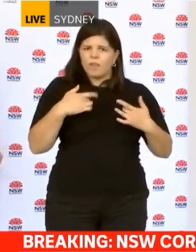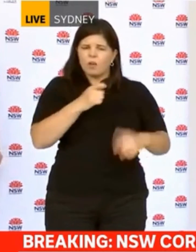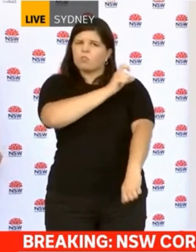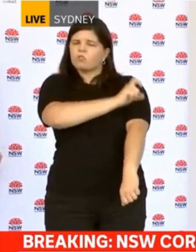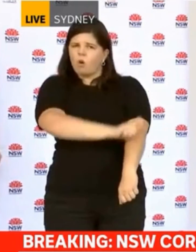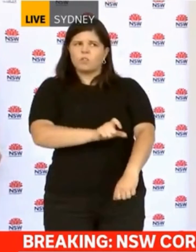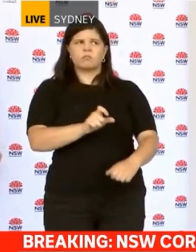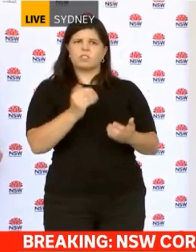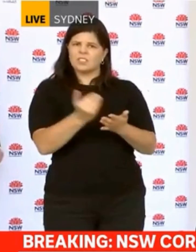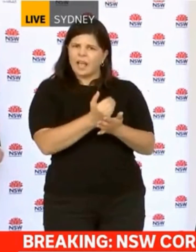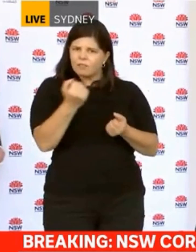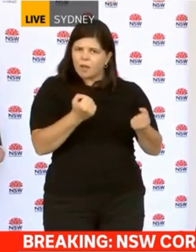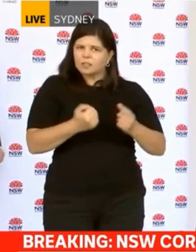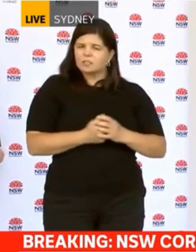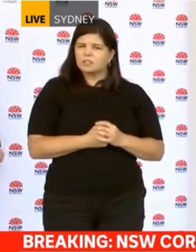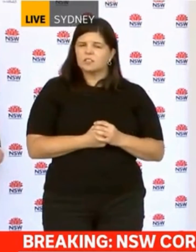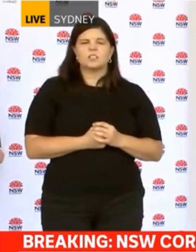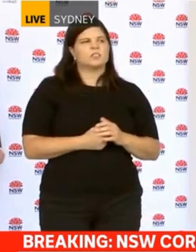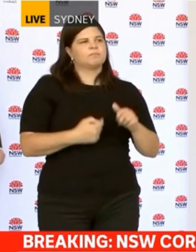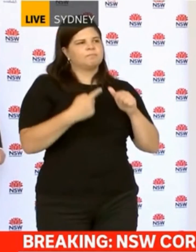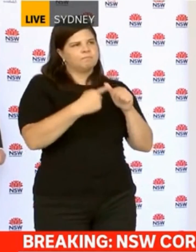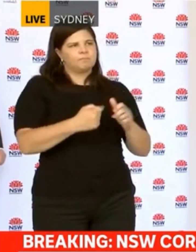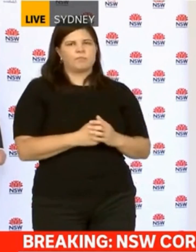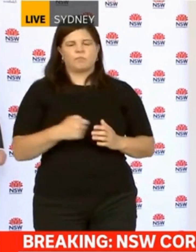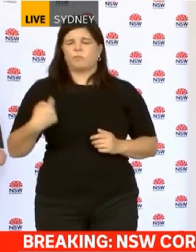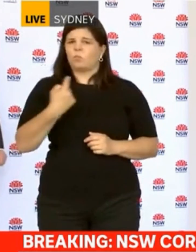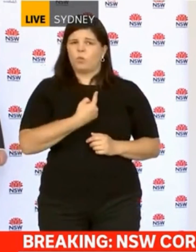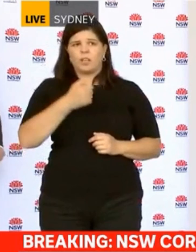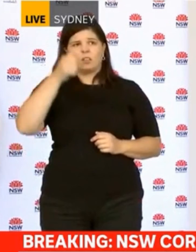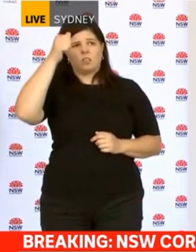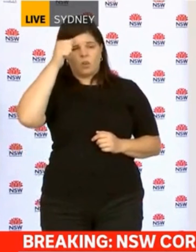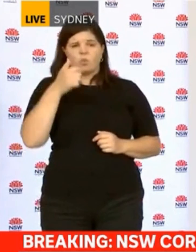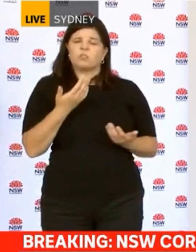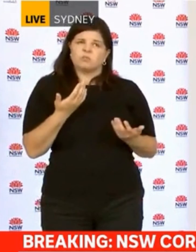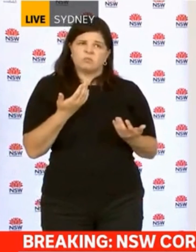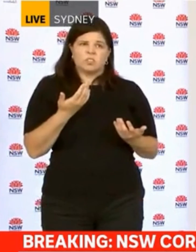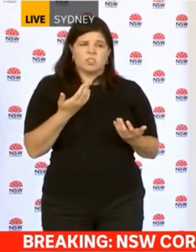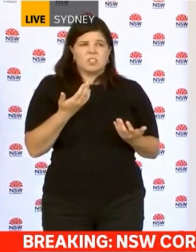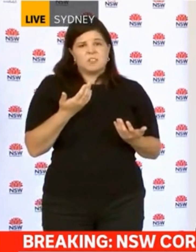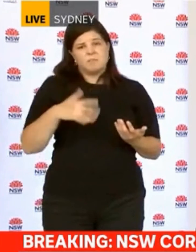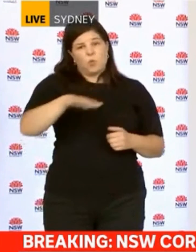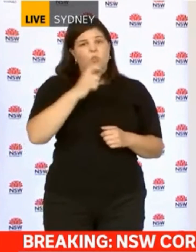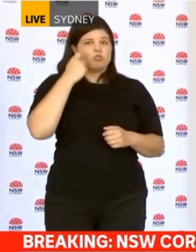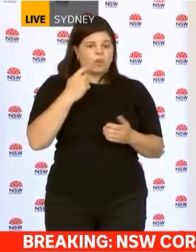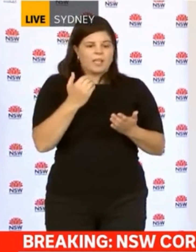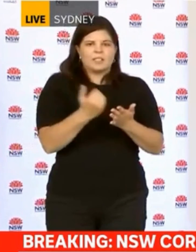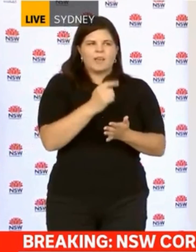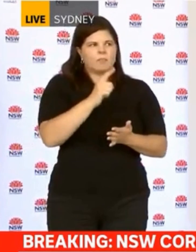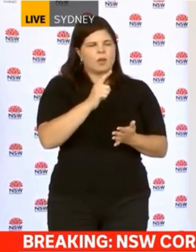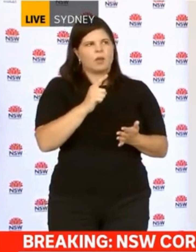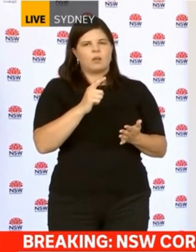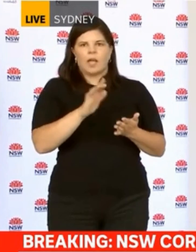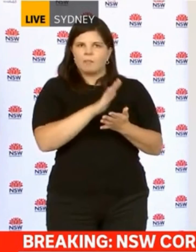we're always, our authorities are always making sure safety standards are upheld. But I'm just relieved there weren't any major incidents or major